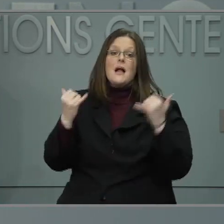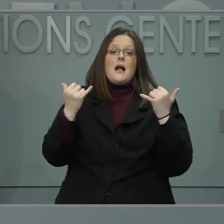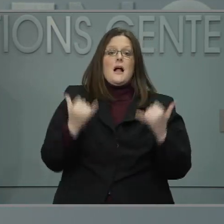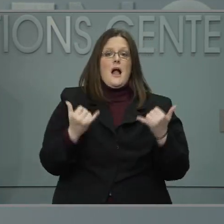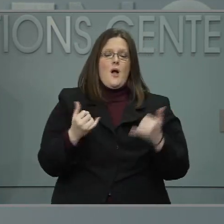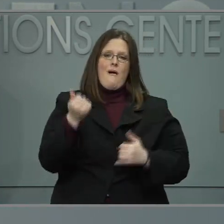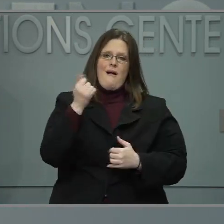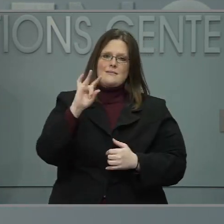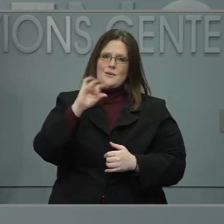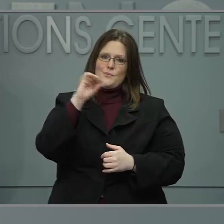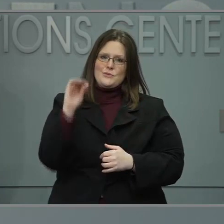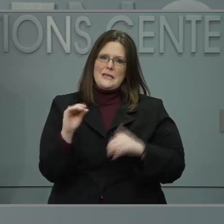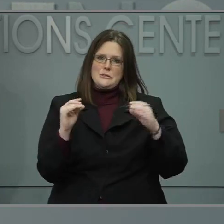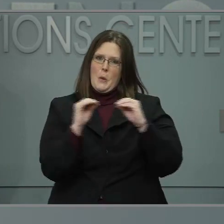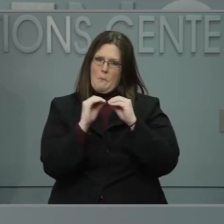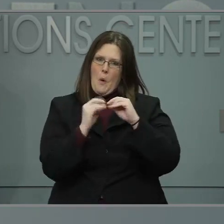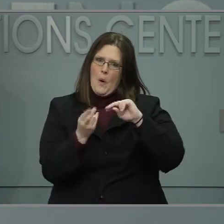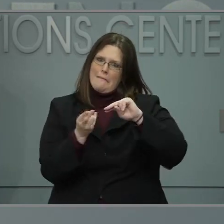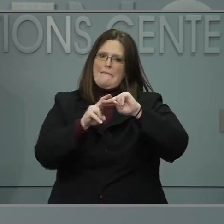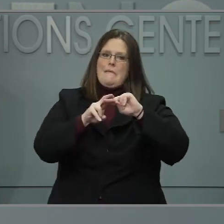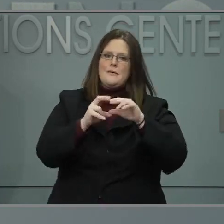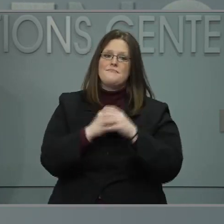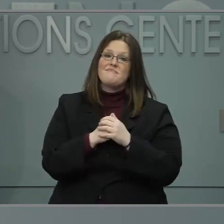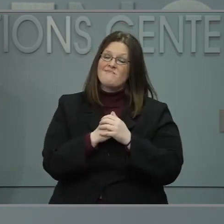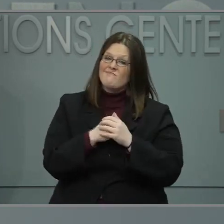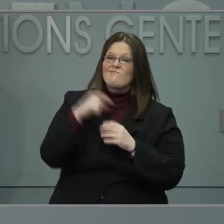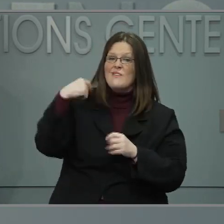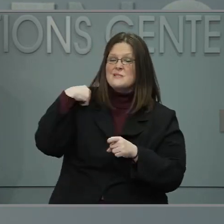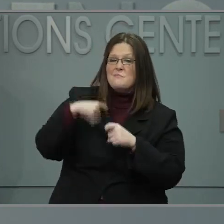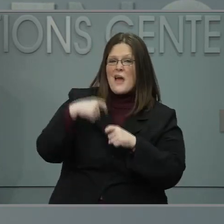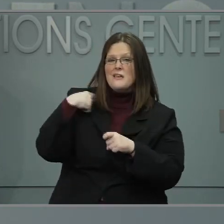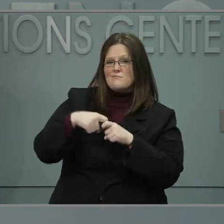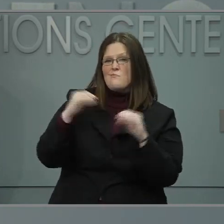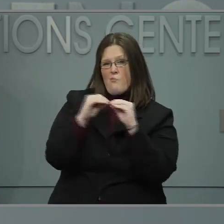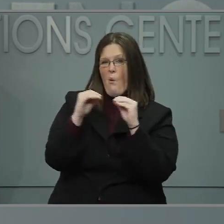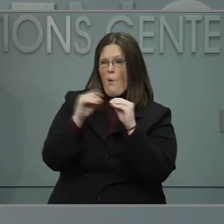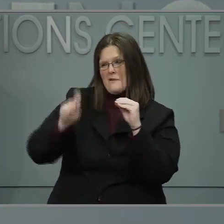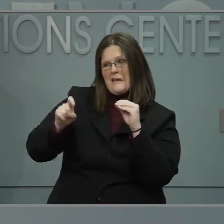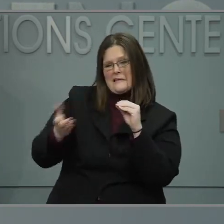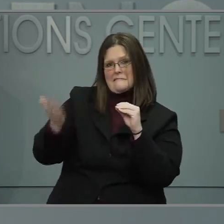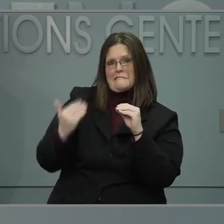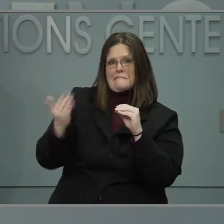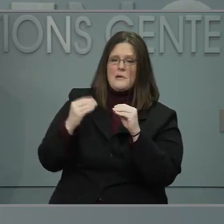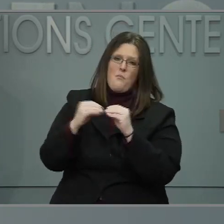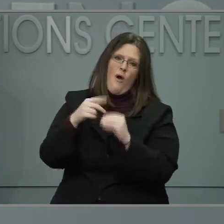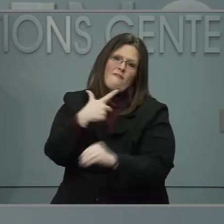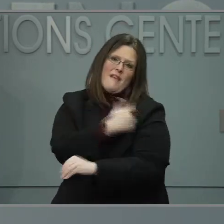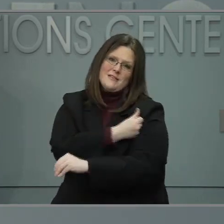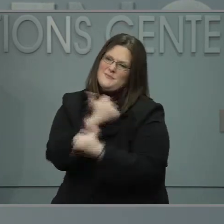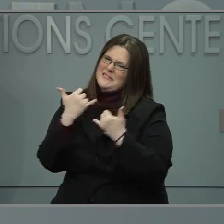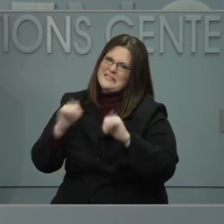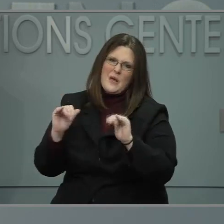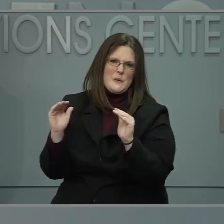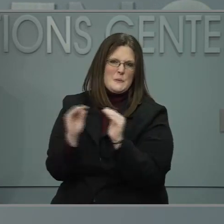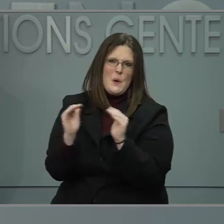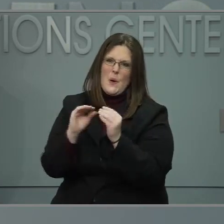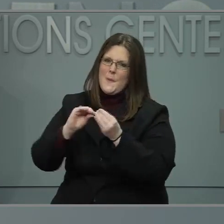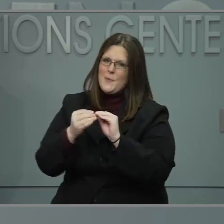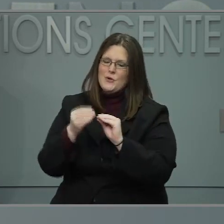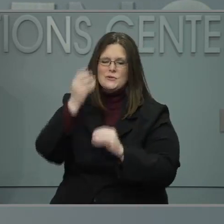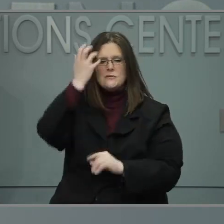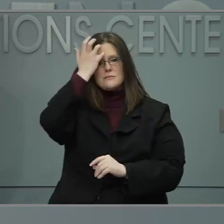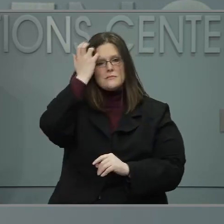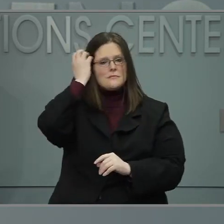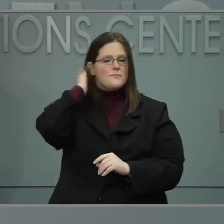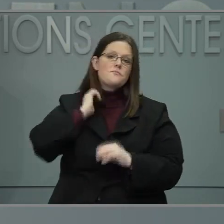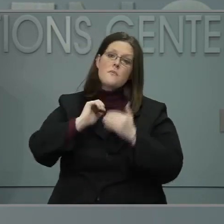community where rates remain far too low. Our work starts with transparency and accountability and I'm